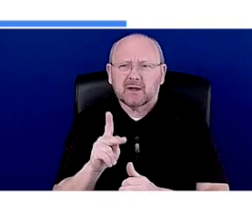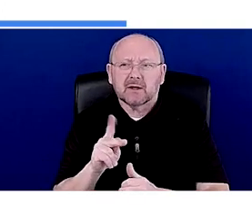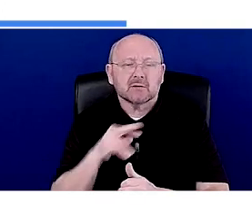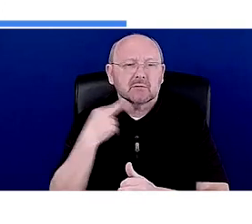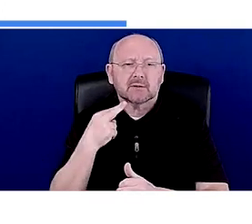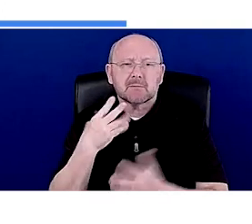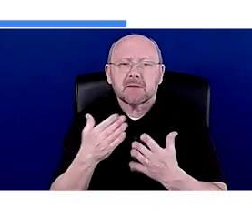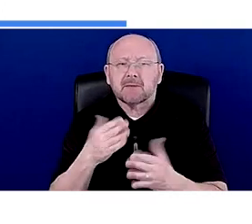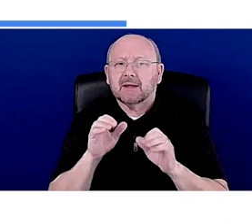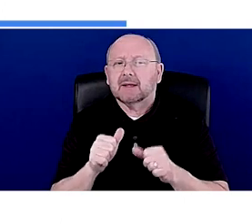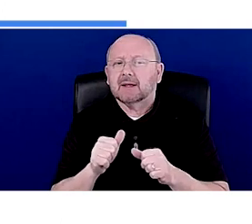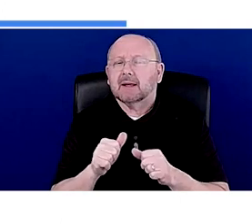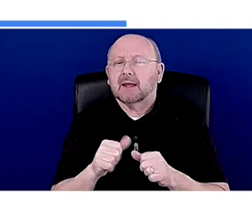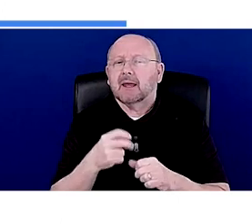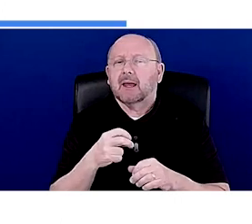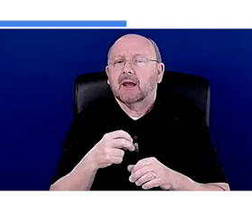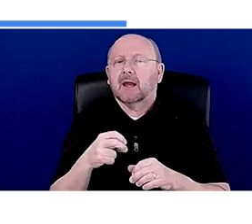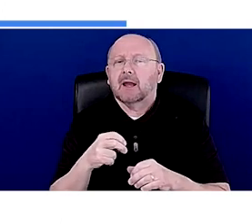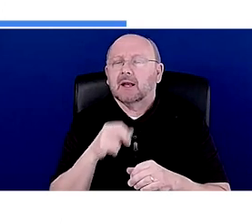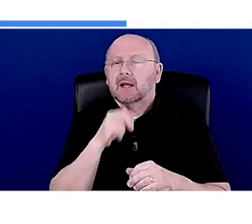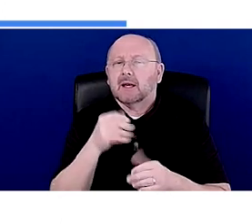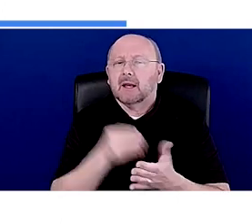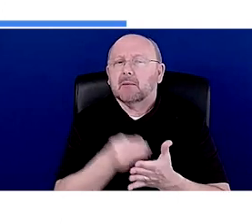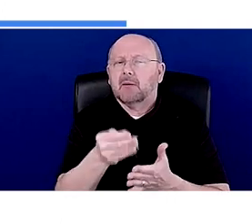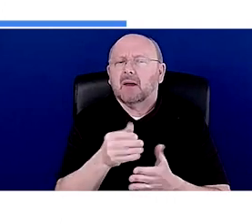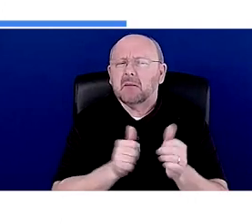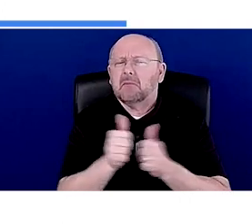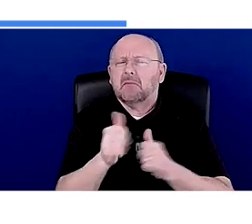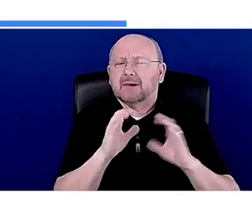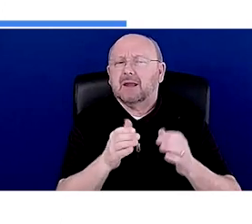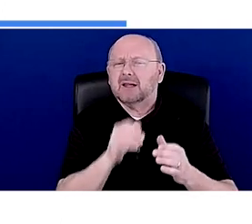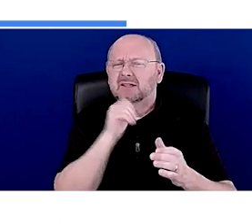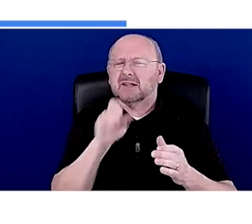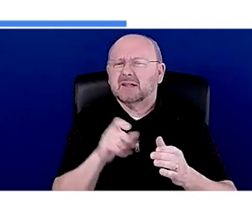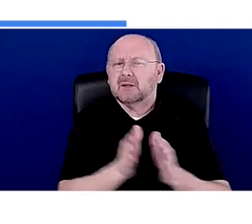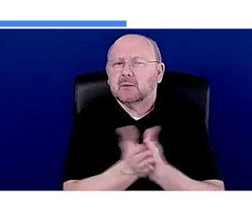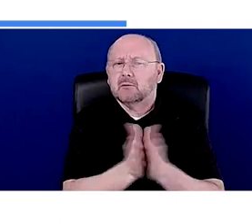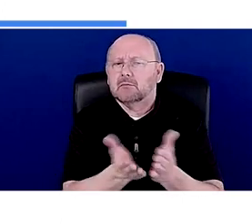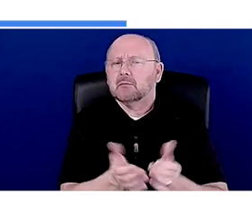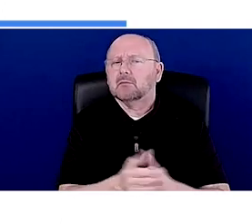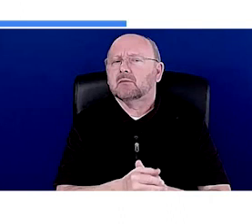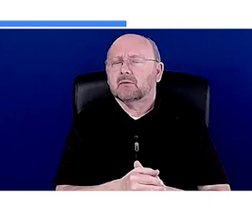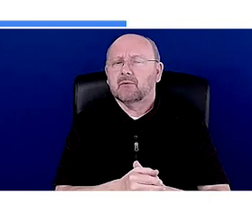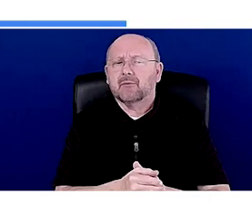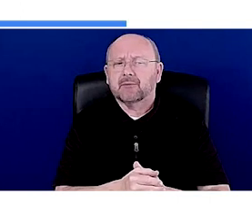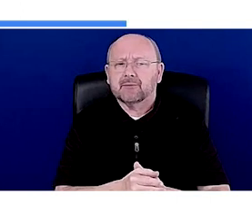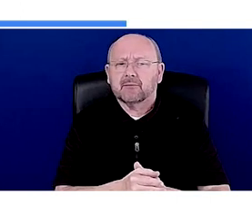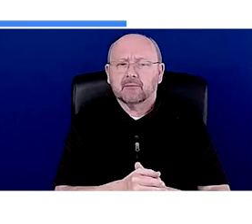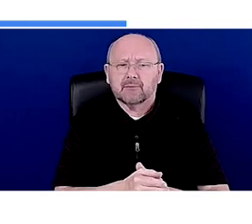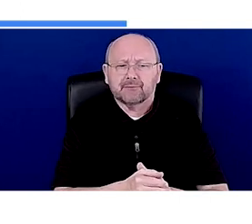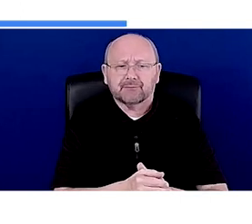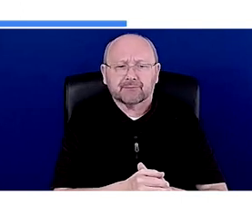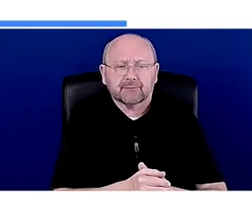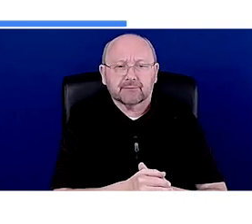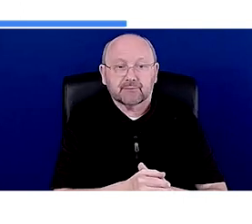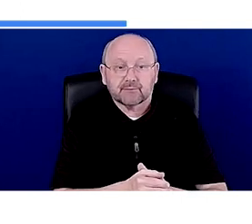get away with, uh, passing this class, um, without purchasing the textbook. Um,